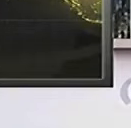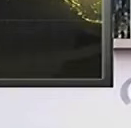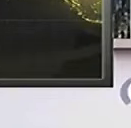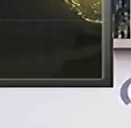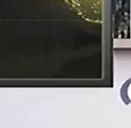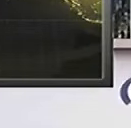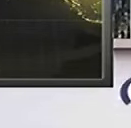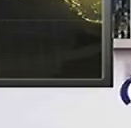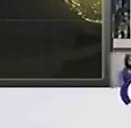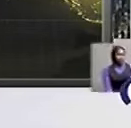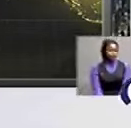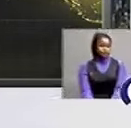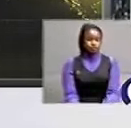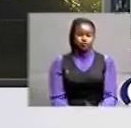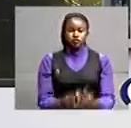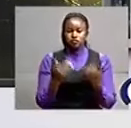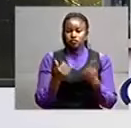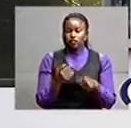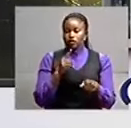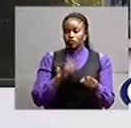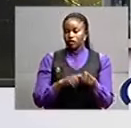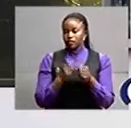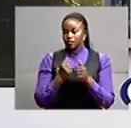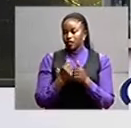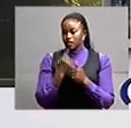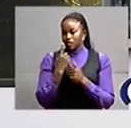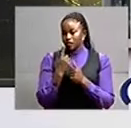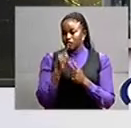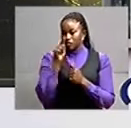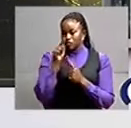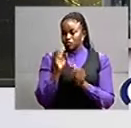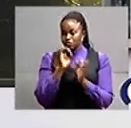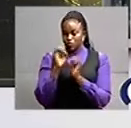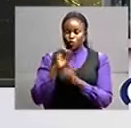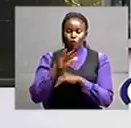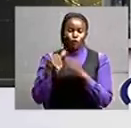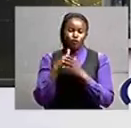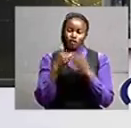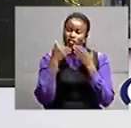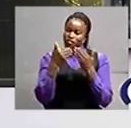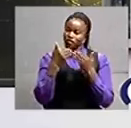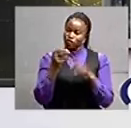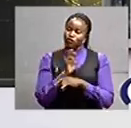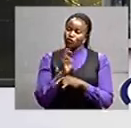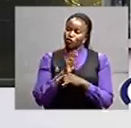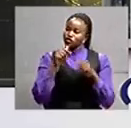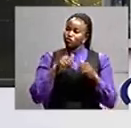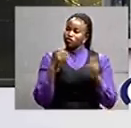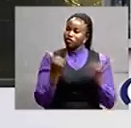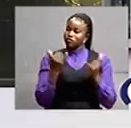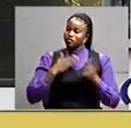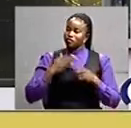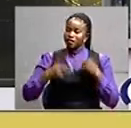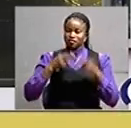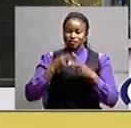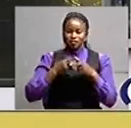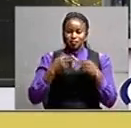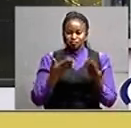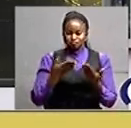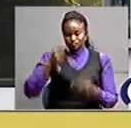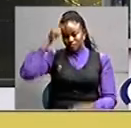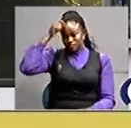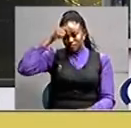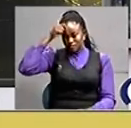it is exactly 11 pm here in the studios of ubc tv thank you so much for having kept us company on same language it has been